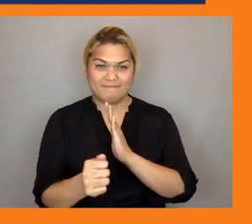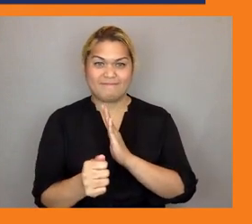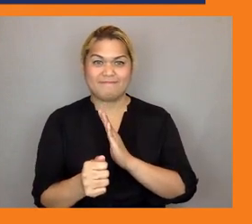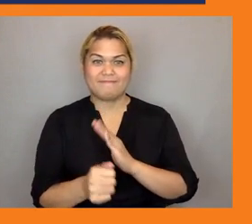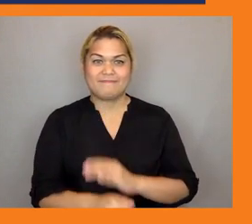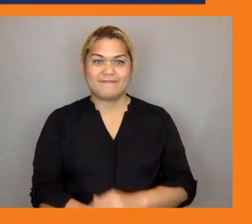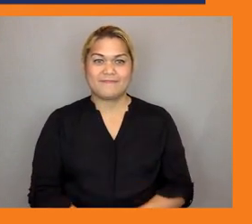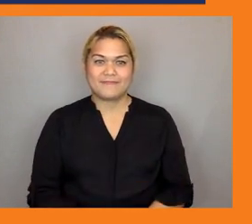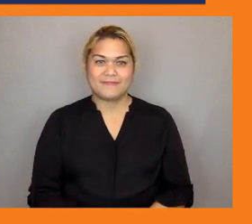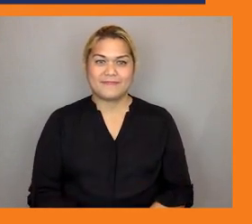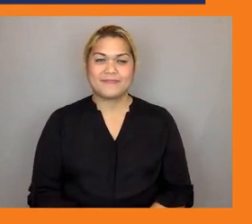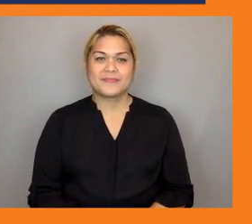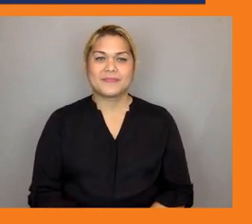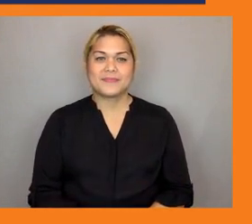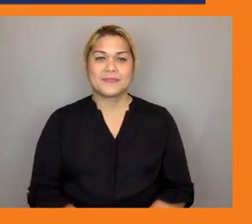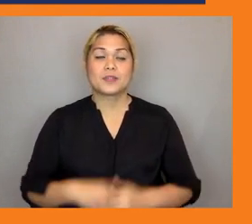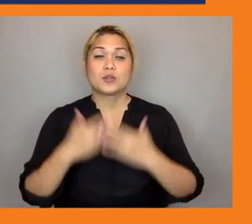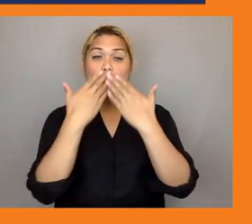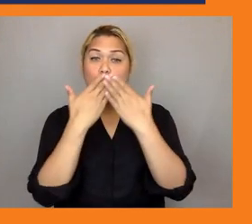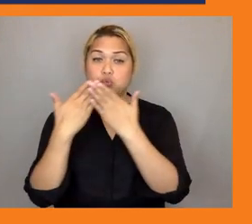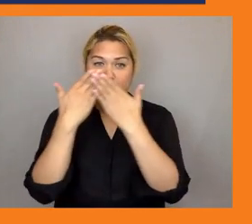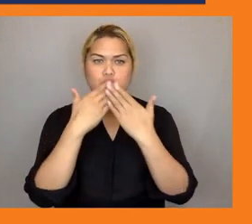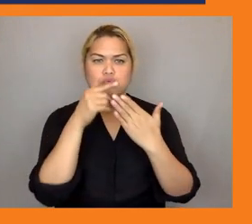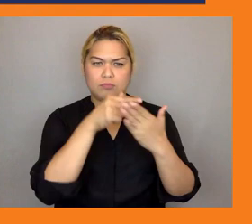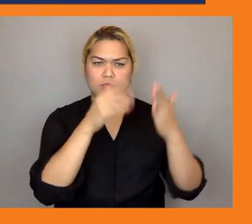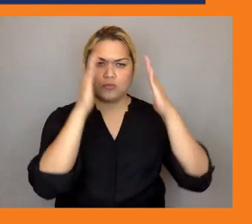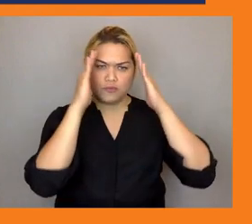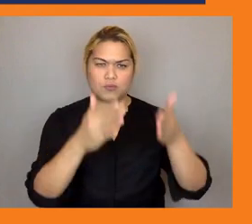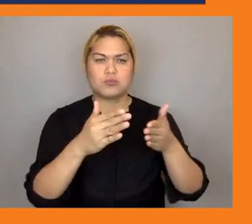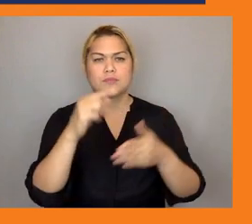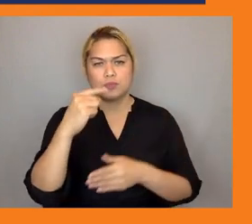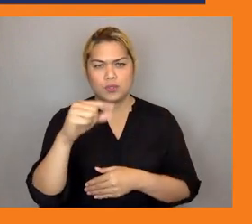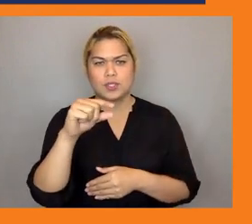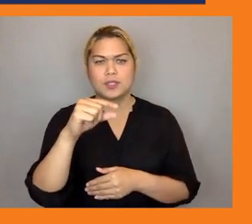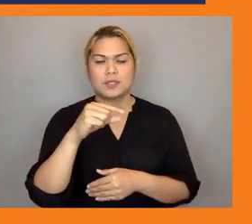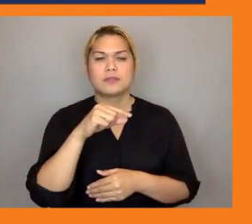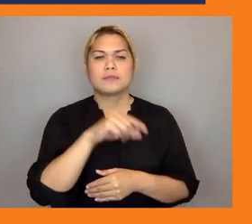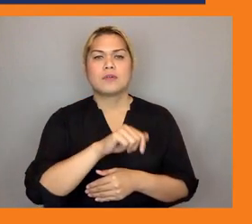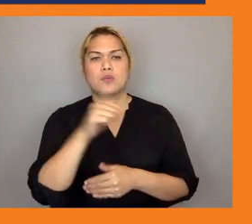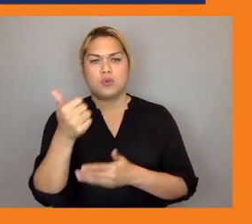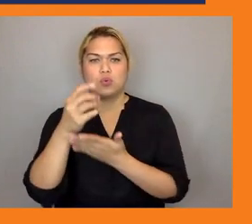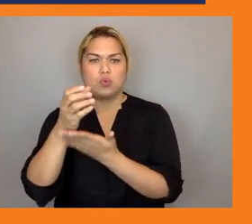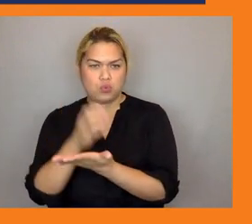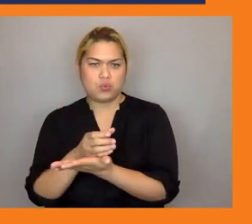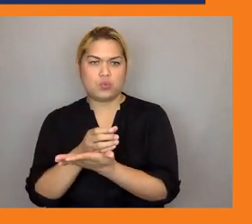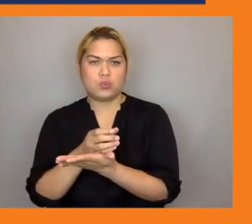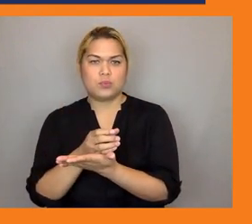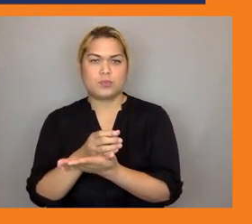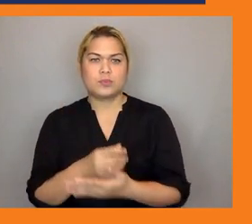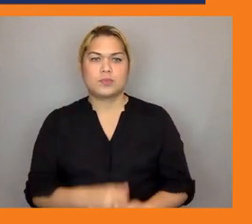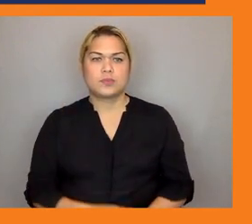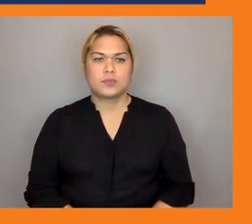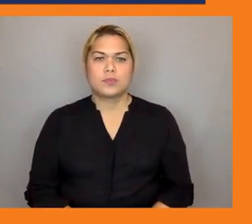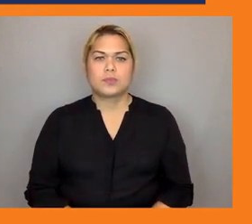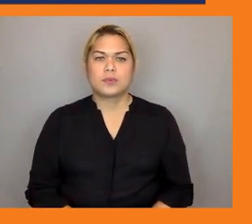look at greening also from an from a core skills perspective for others might call it uh life skills so the ilo has